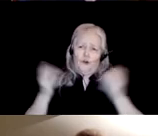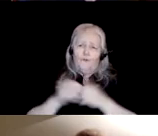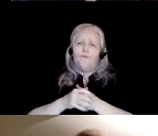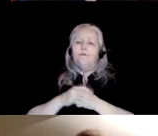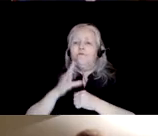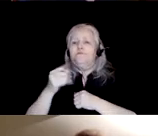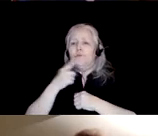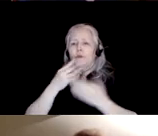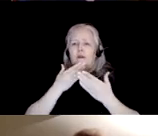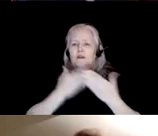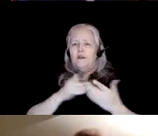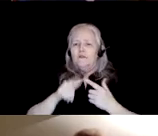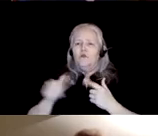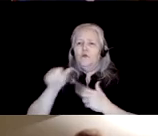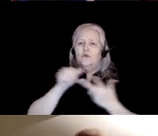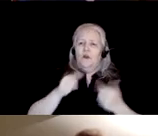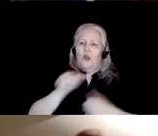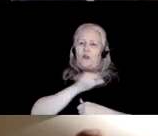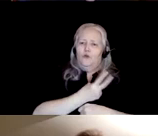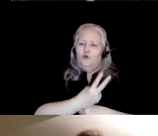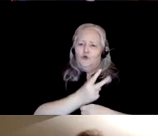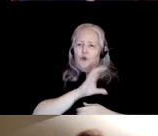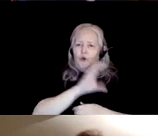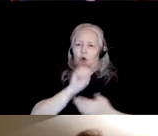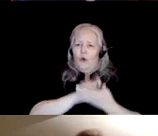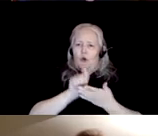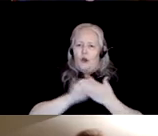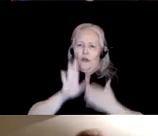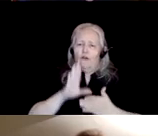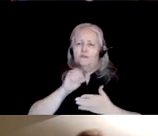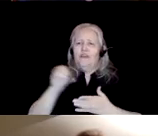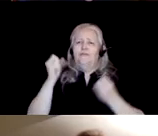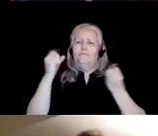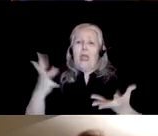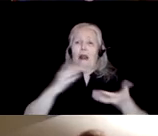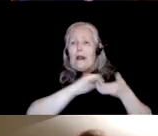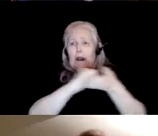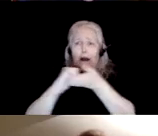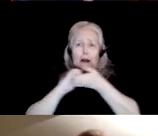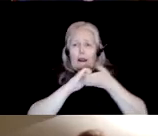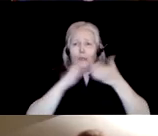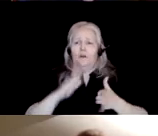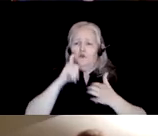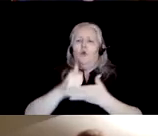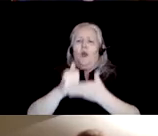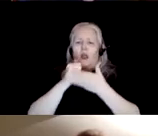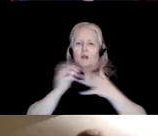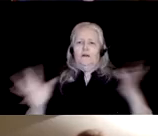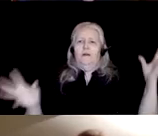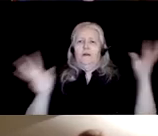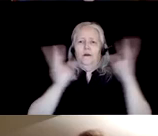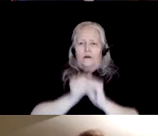wish to thank my co-authors uh and the many collaborators that help make the book um possible